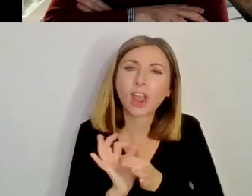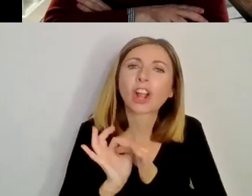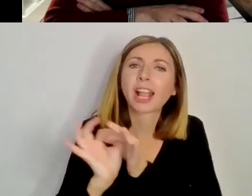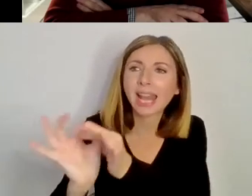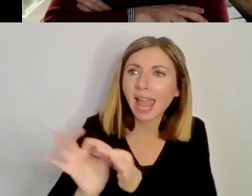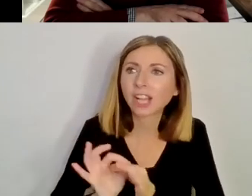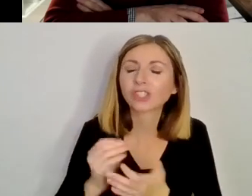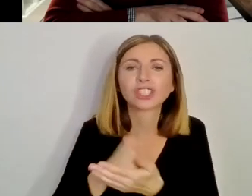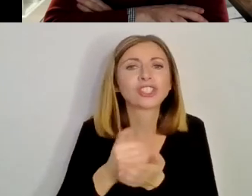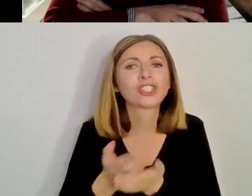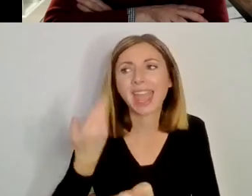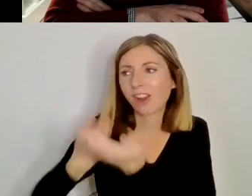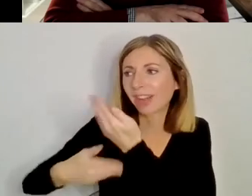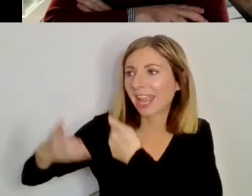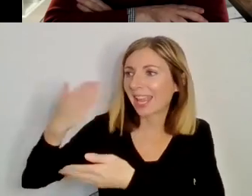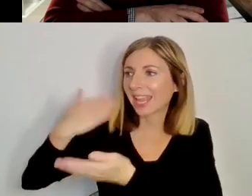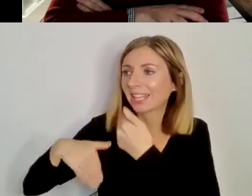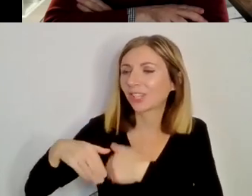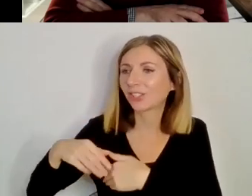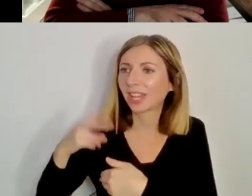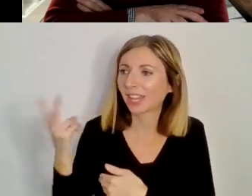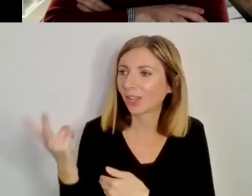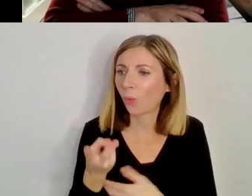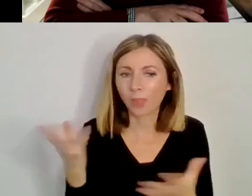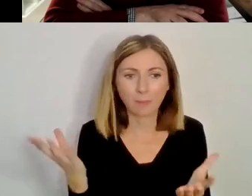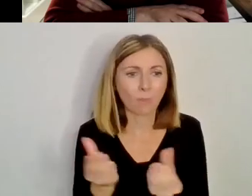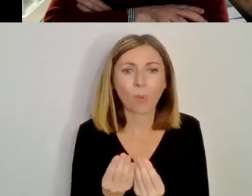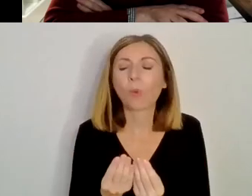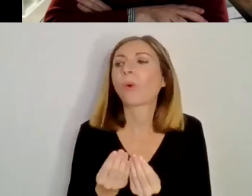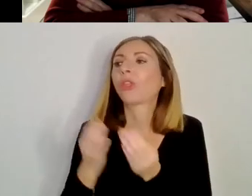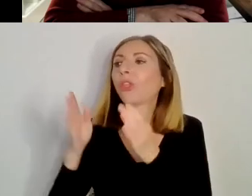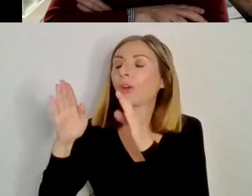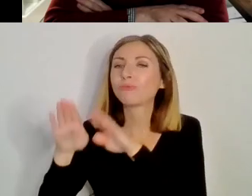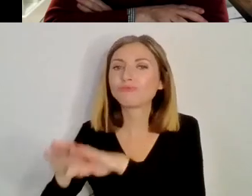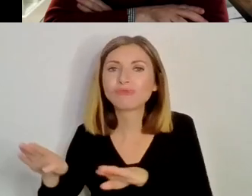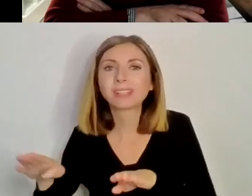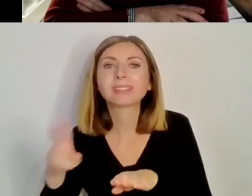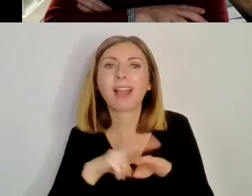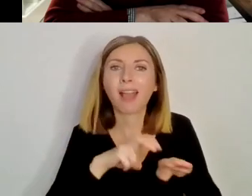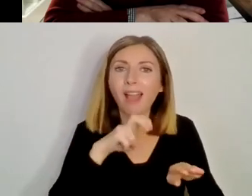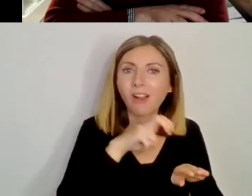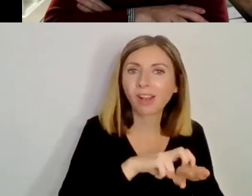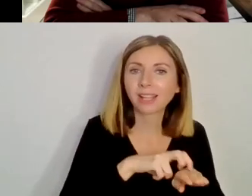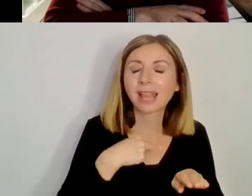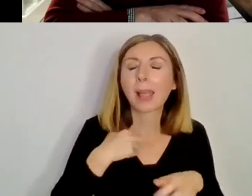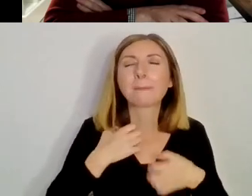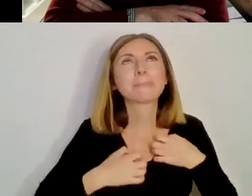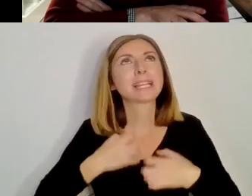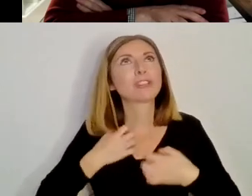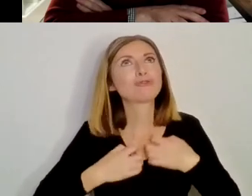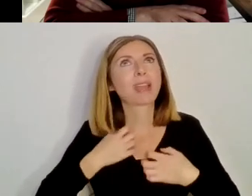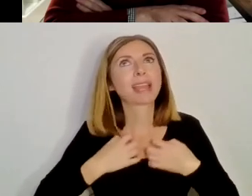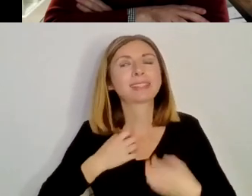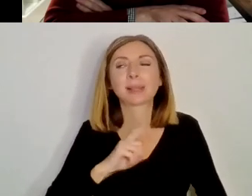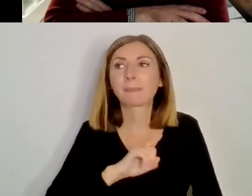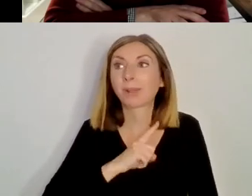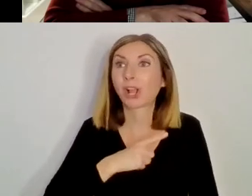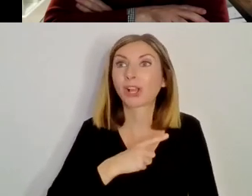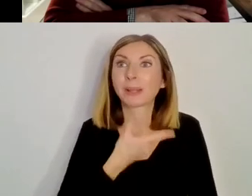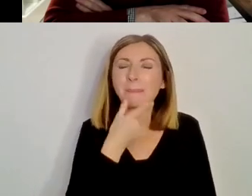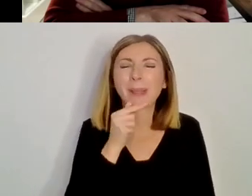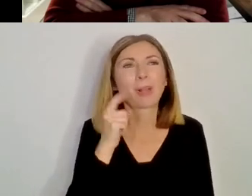um, you know, as somebody involved in the work, I do interest me because people tell me that the language is divisive.